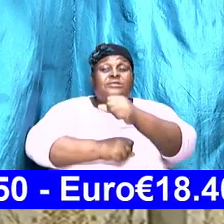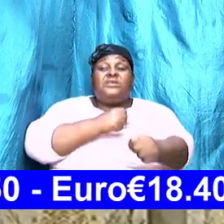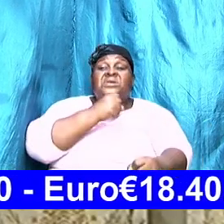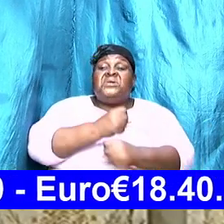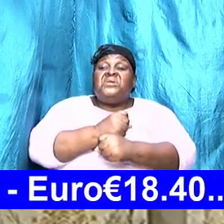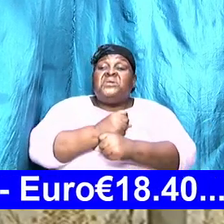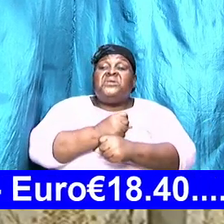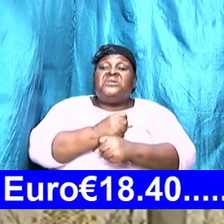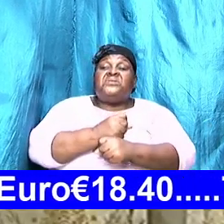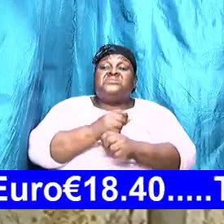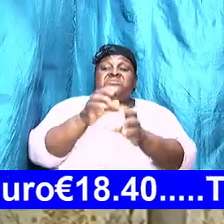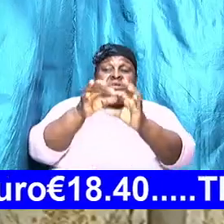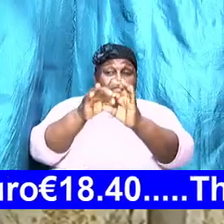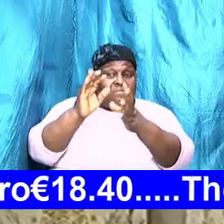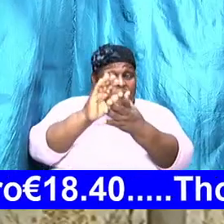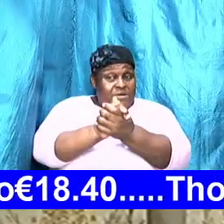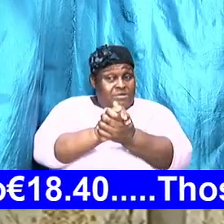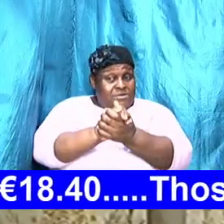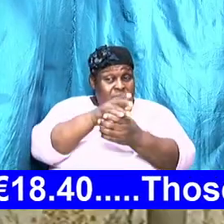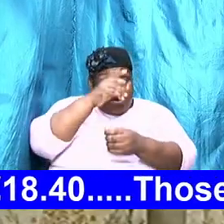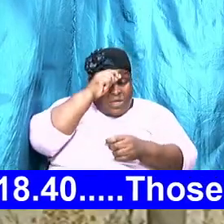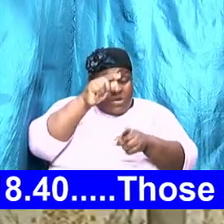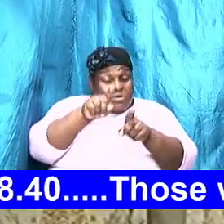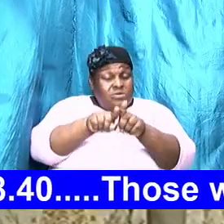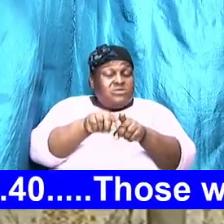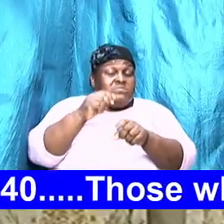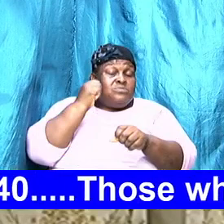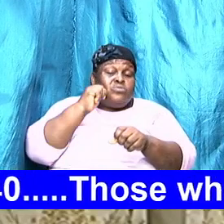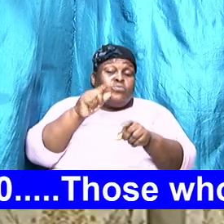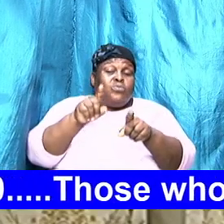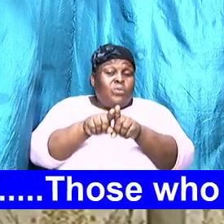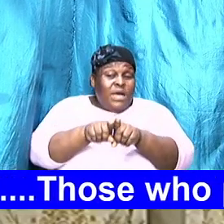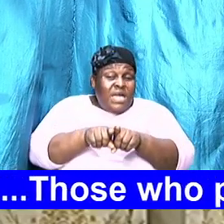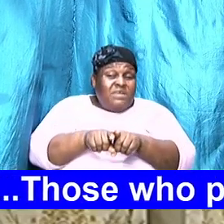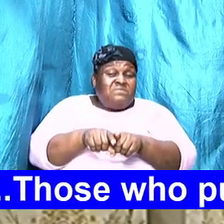husband and wife get up and decide to move on.